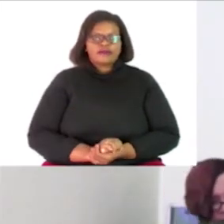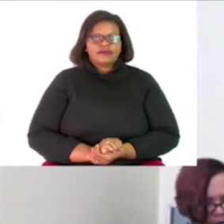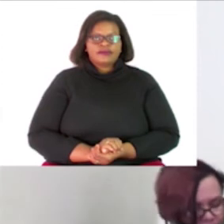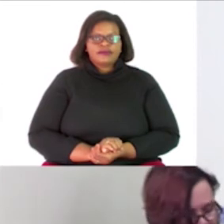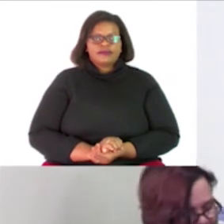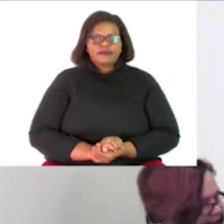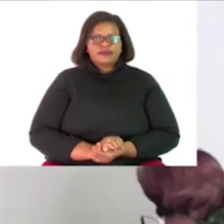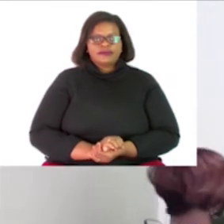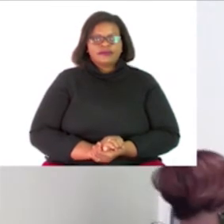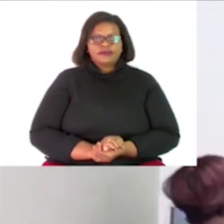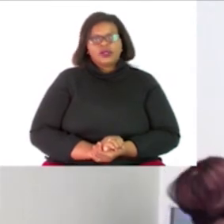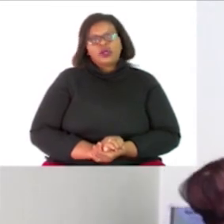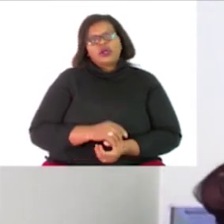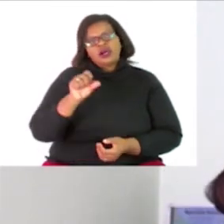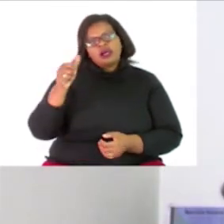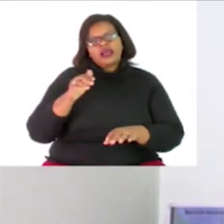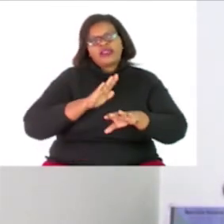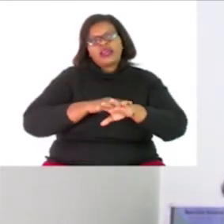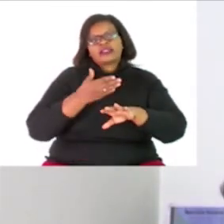we'll do another example